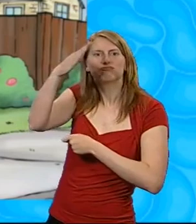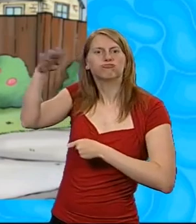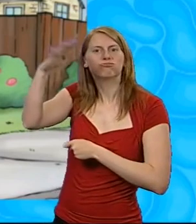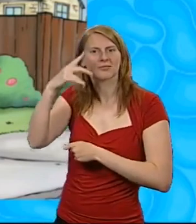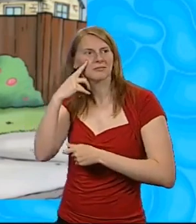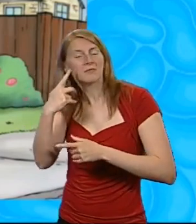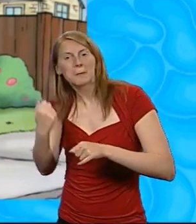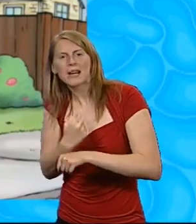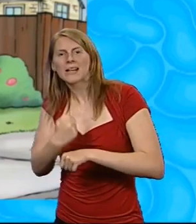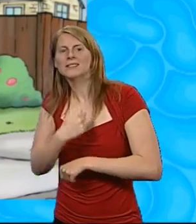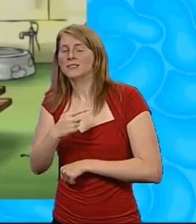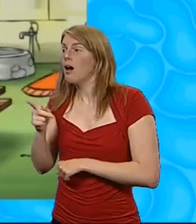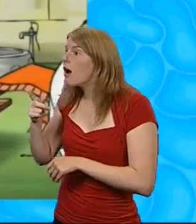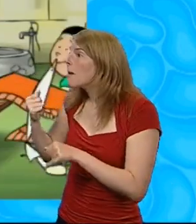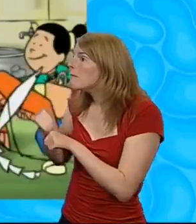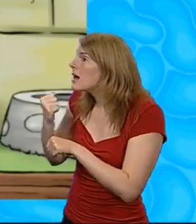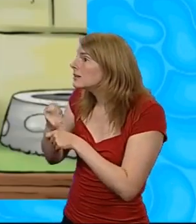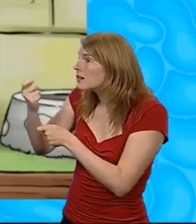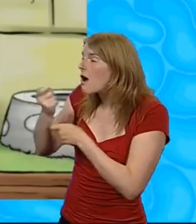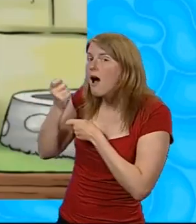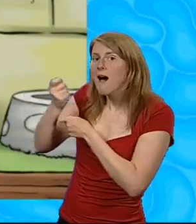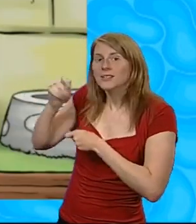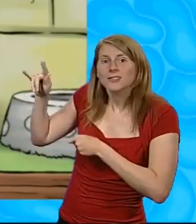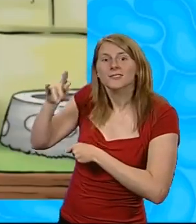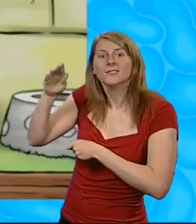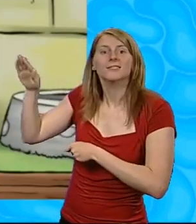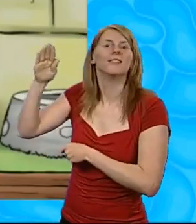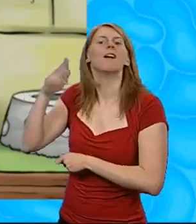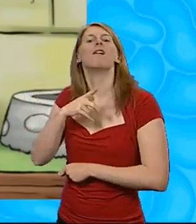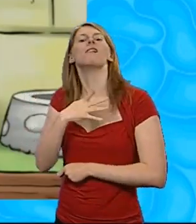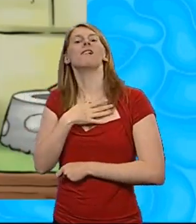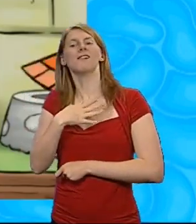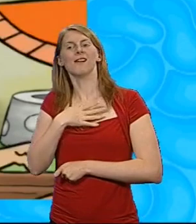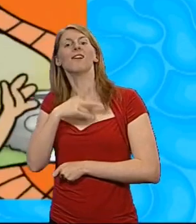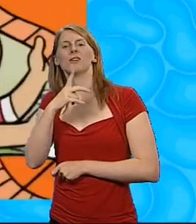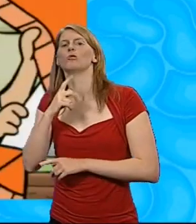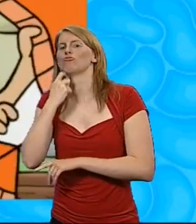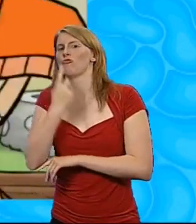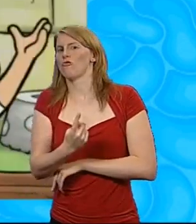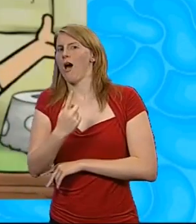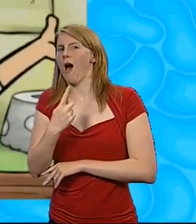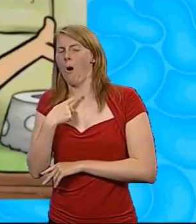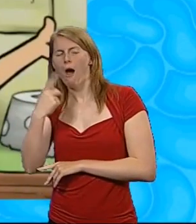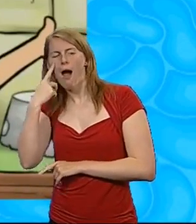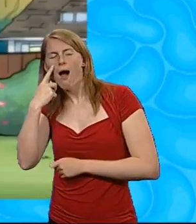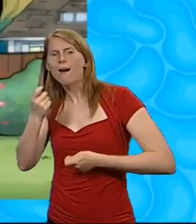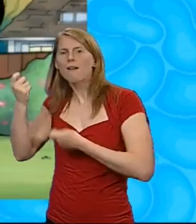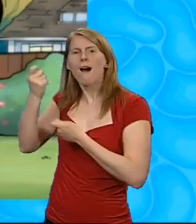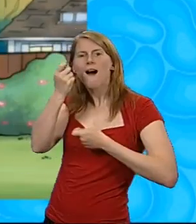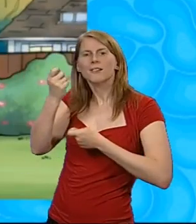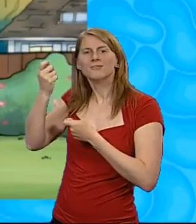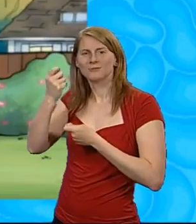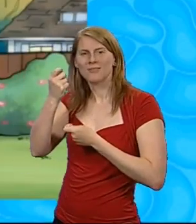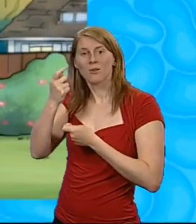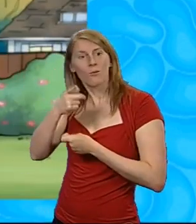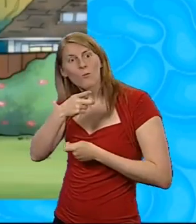You're making kites? Uh-huh. And tomorrow we're going to fly them together. Do you want to make one? No,